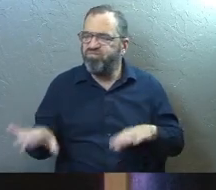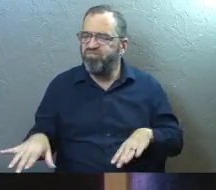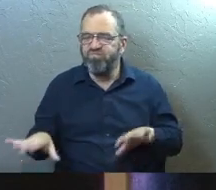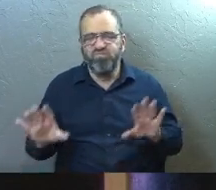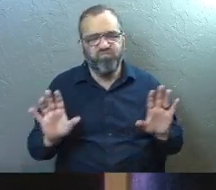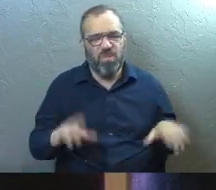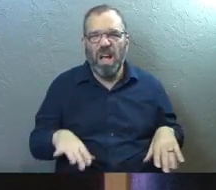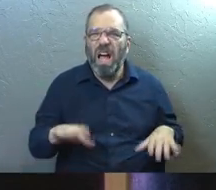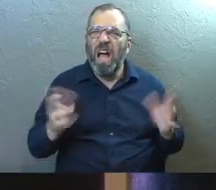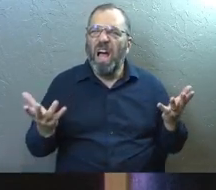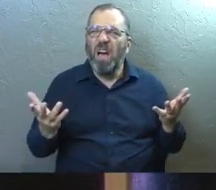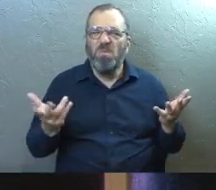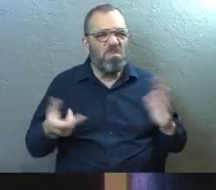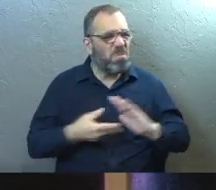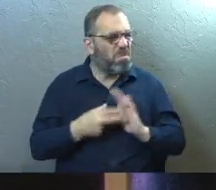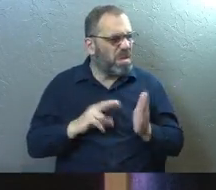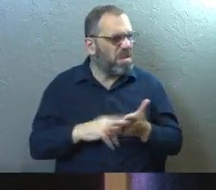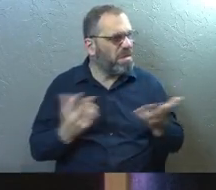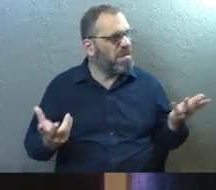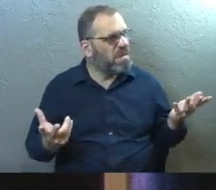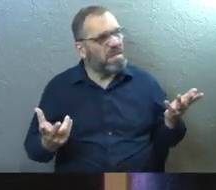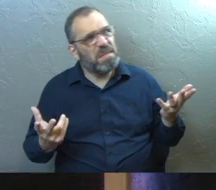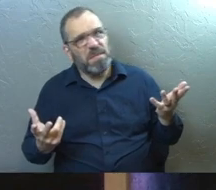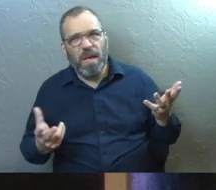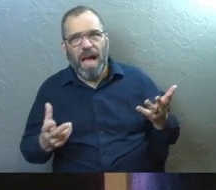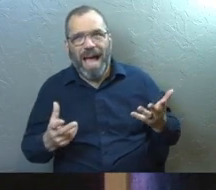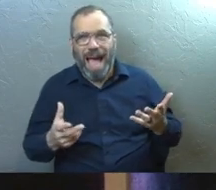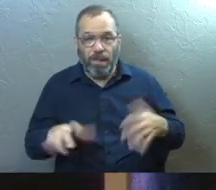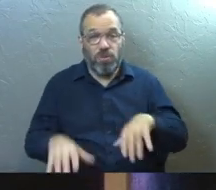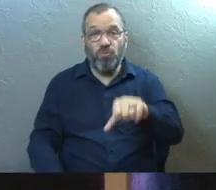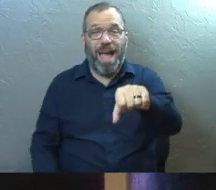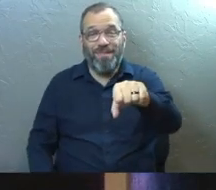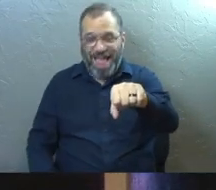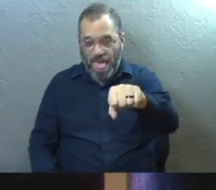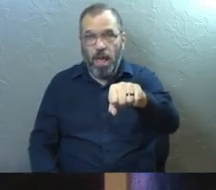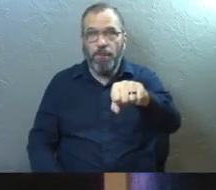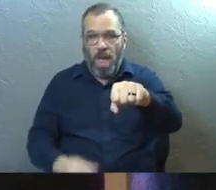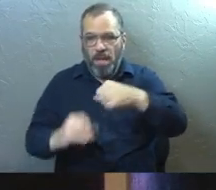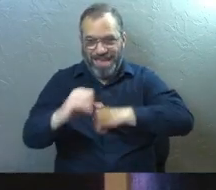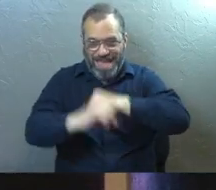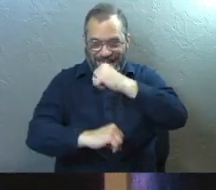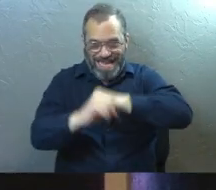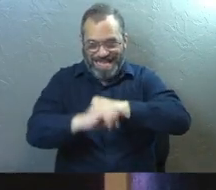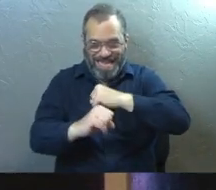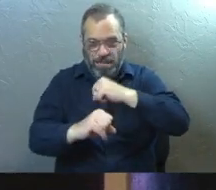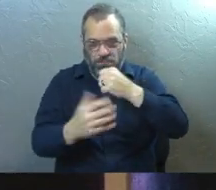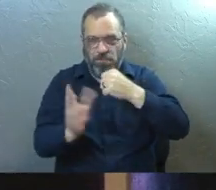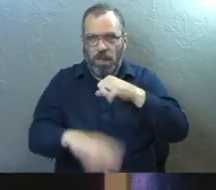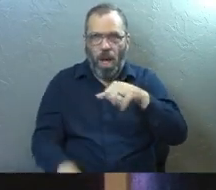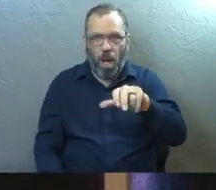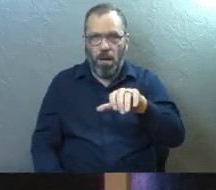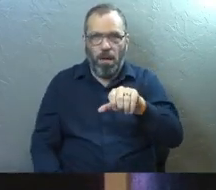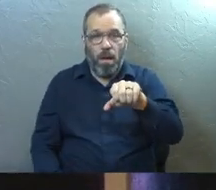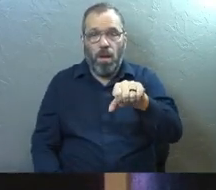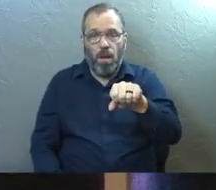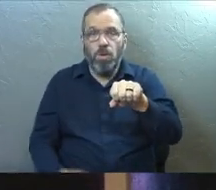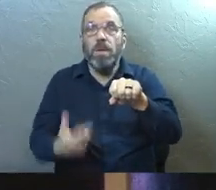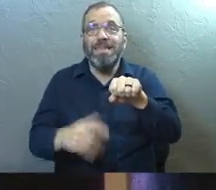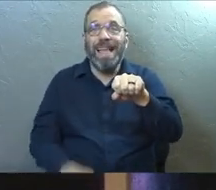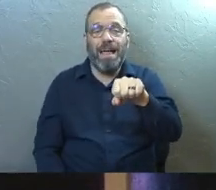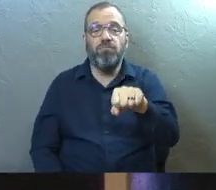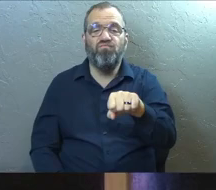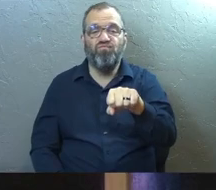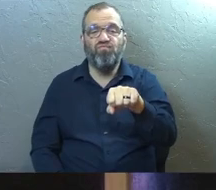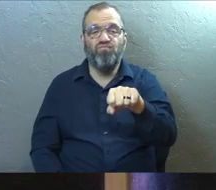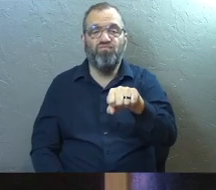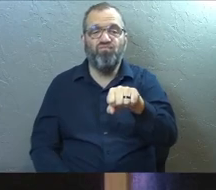And what's coasting? Coasting is you don't have your foot on the gas pedal anymore, right? Like the engine isn't helping you have momentum. Instead, you're